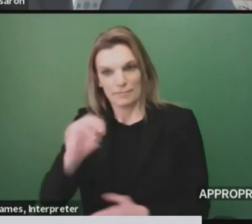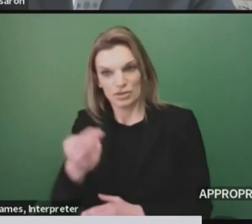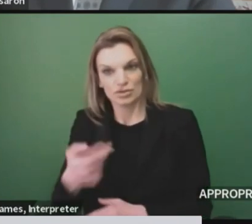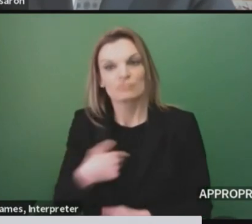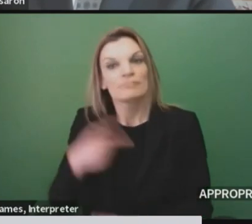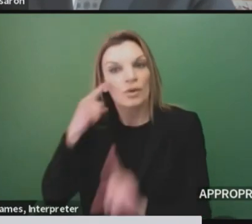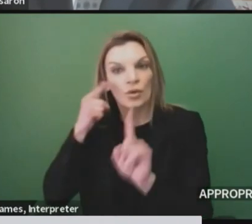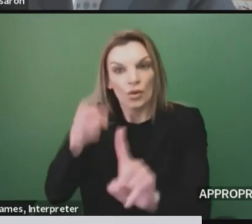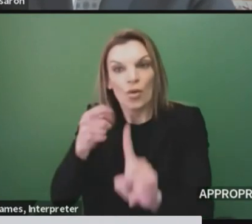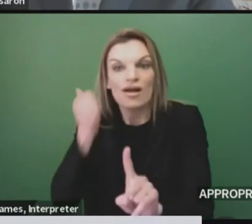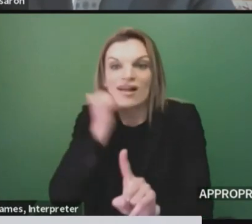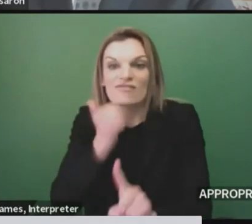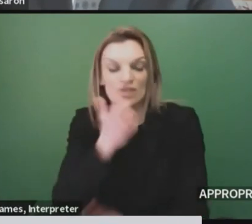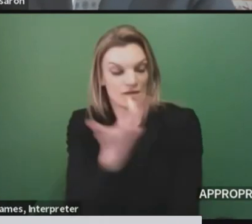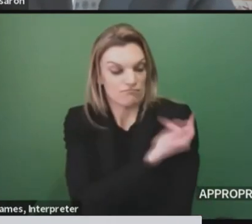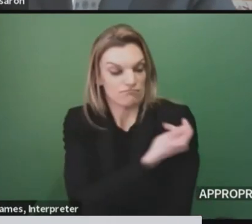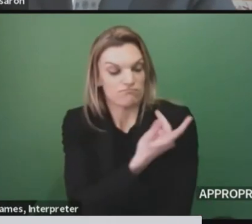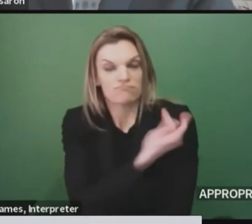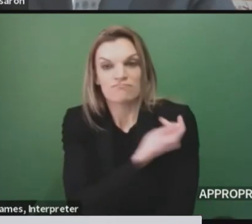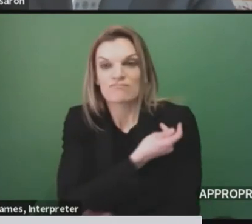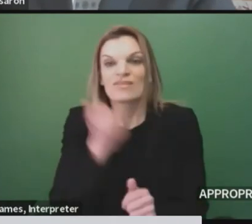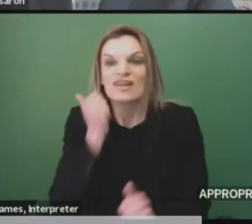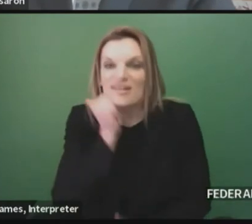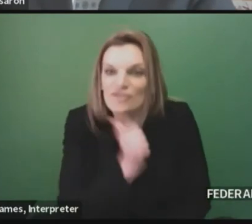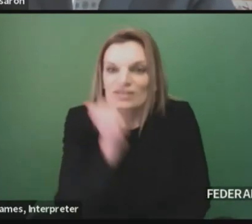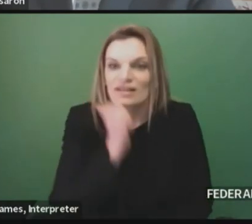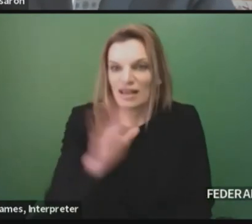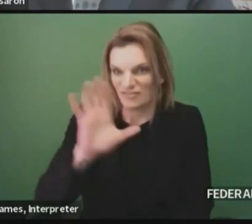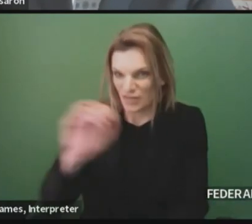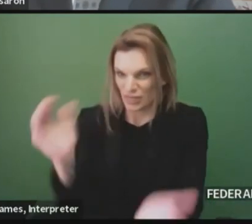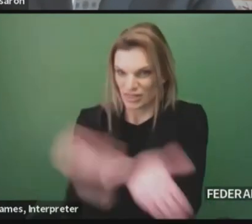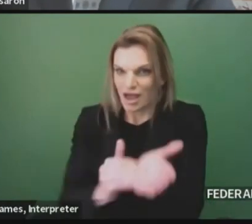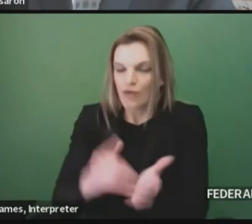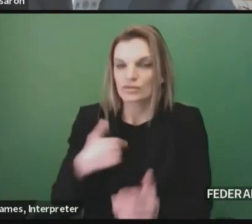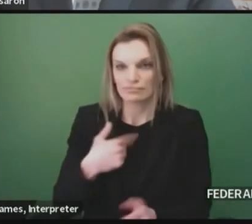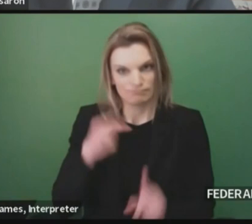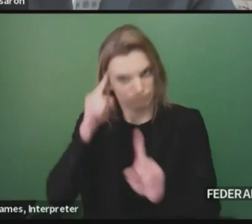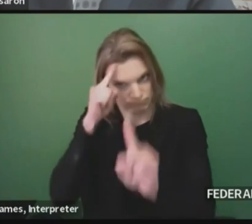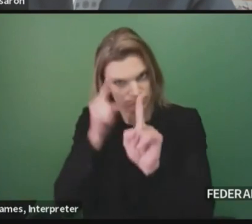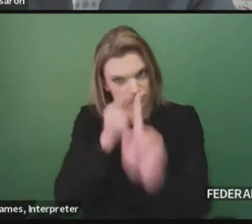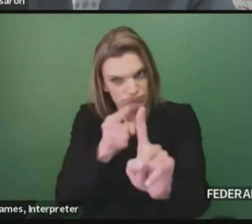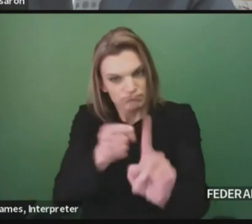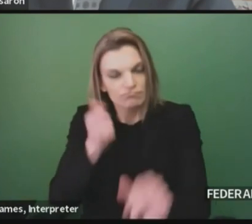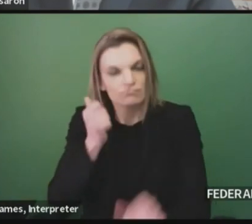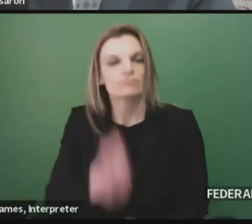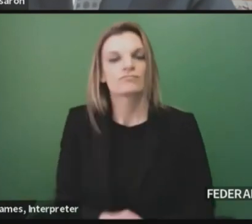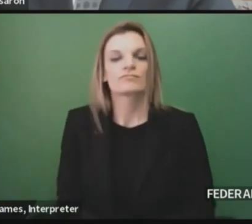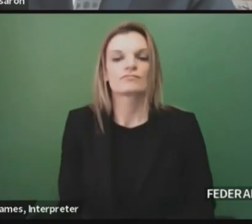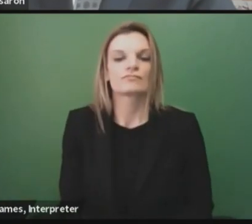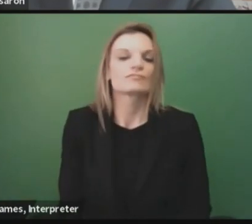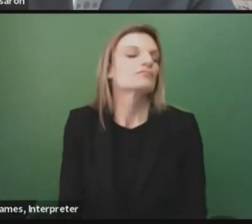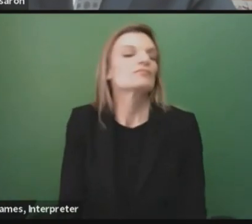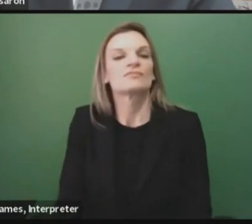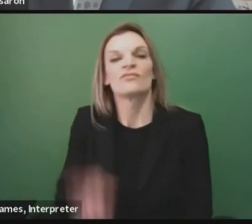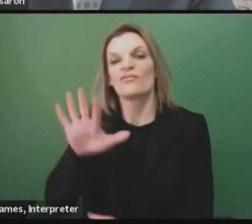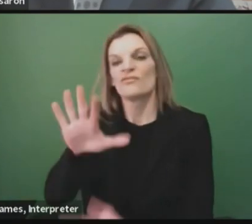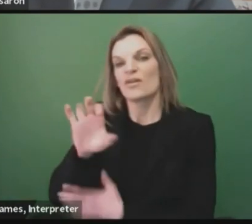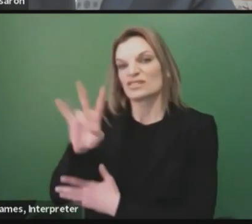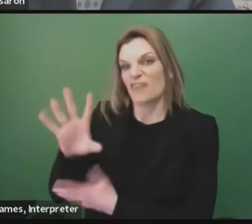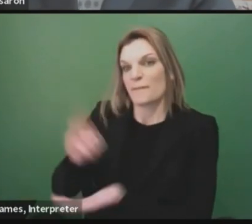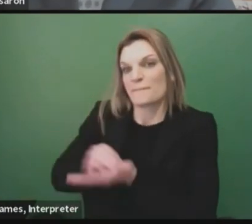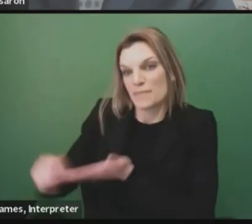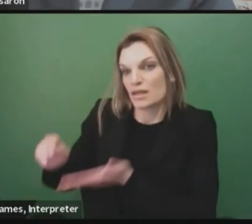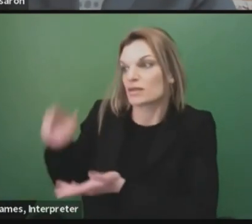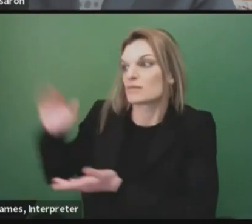50,000 shots in arms per day. Michigan will also receive $575 million to